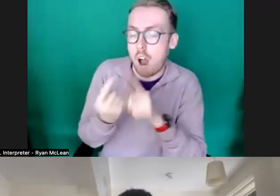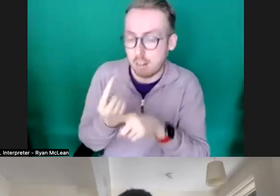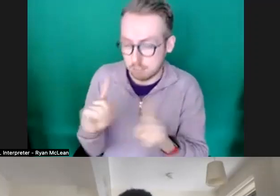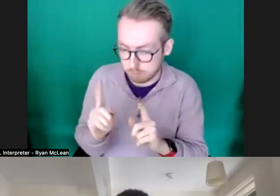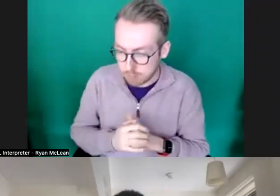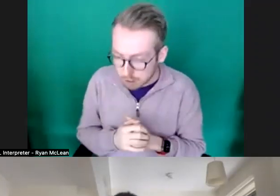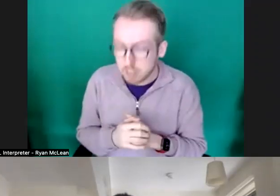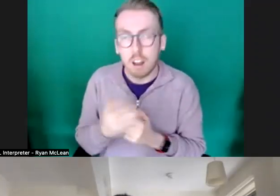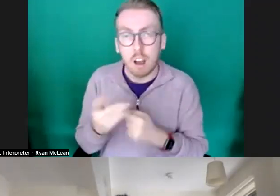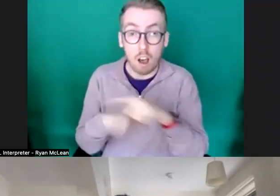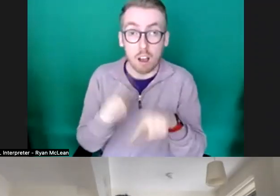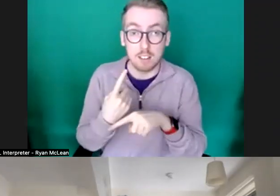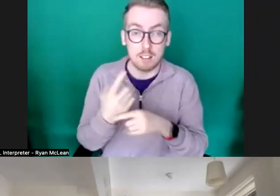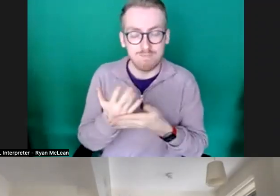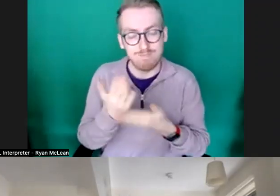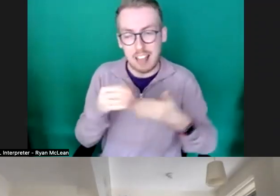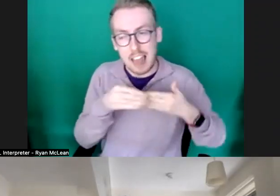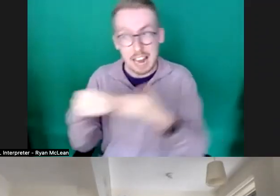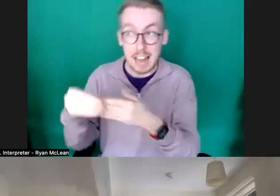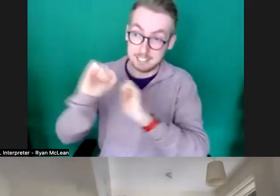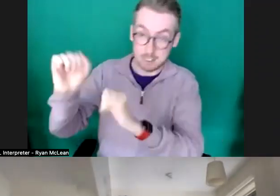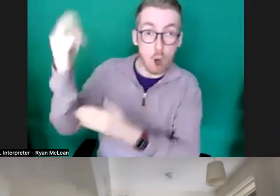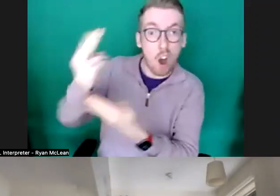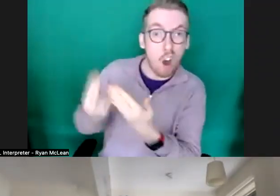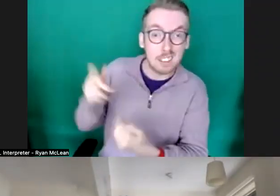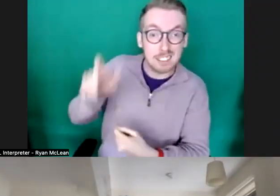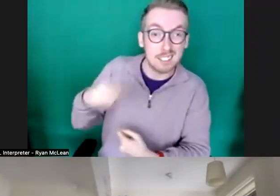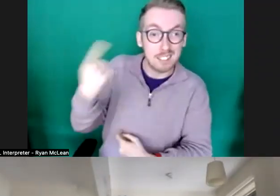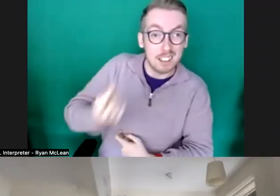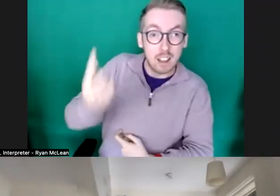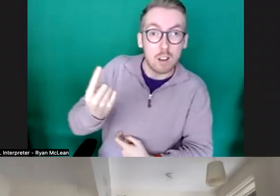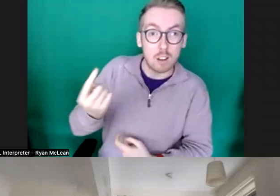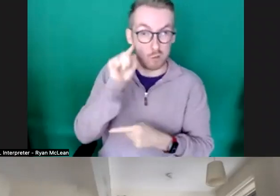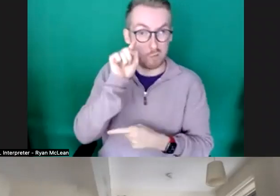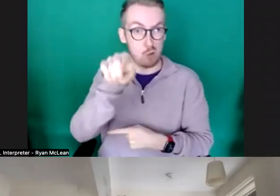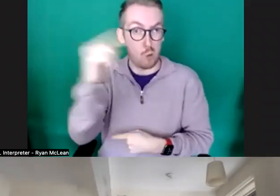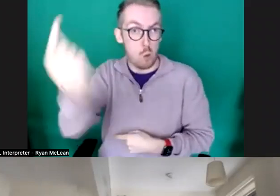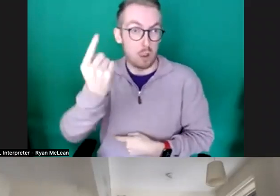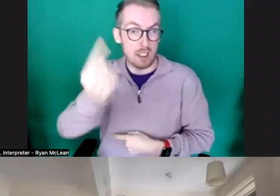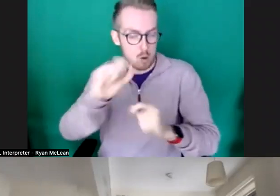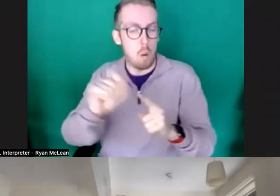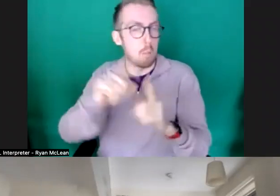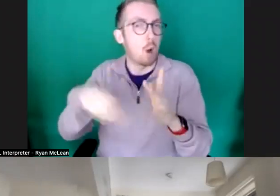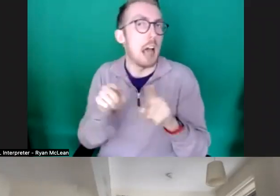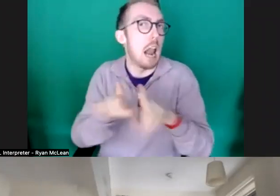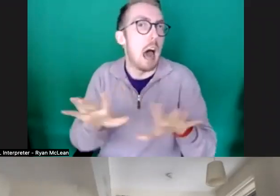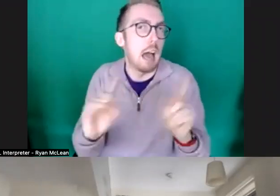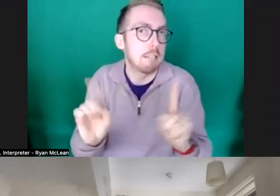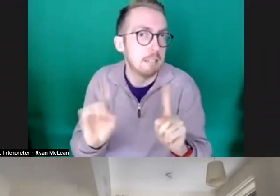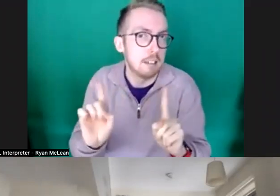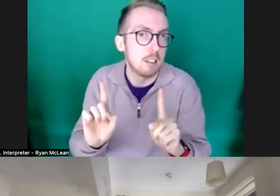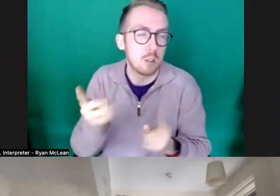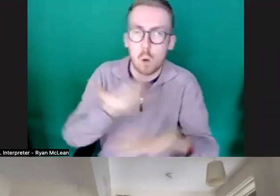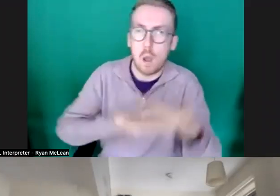we would very much be led by the artists on where you think your kind of project is at and so